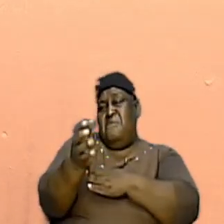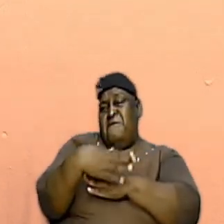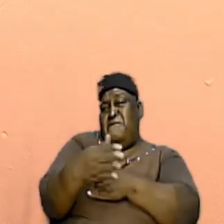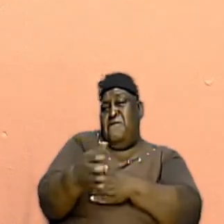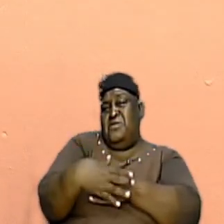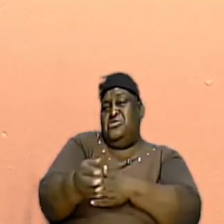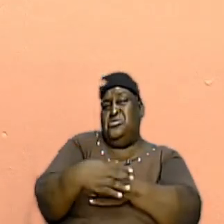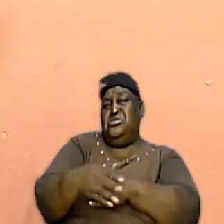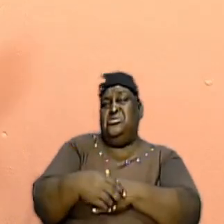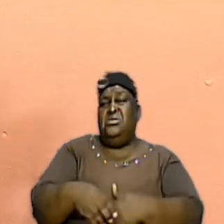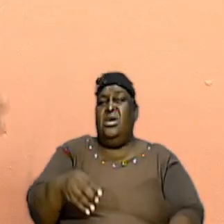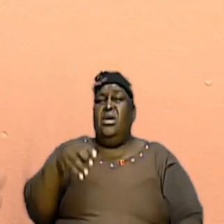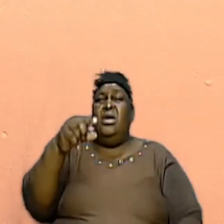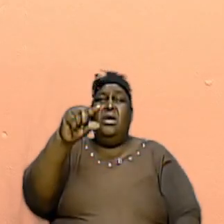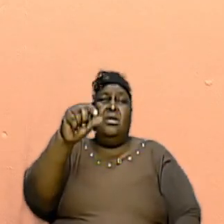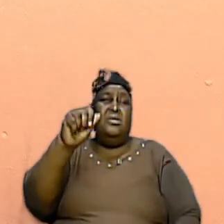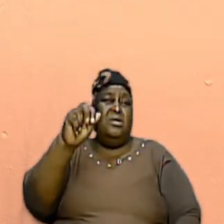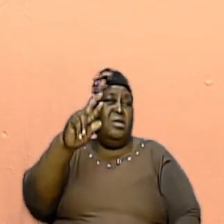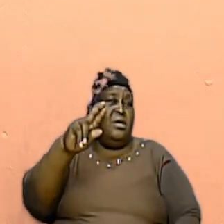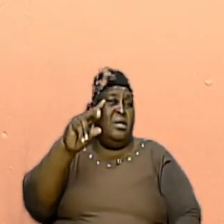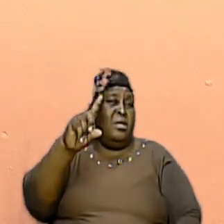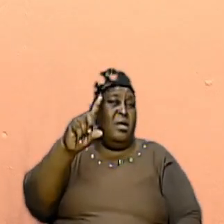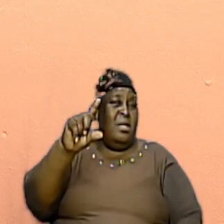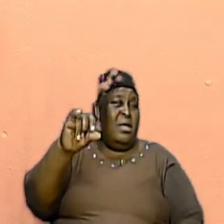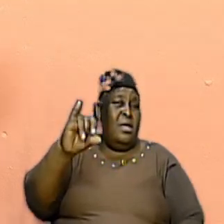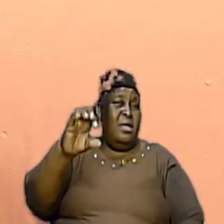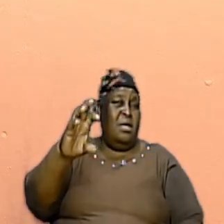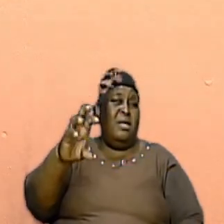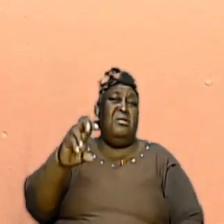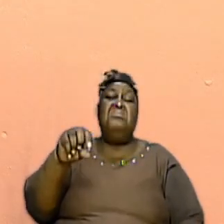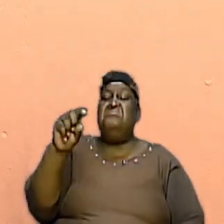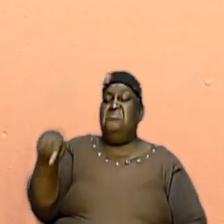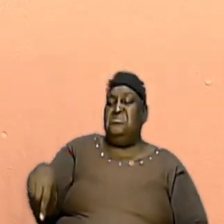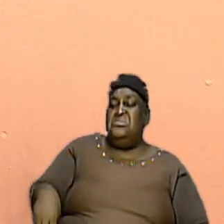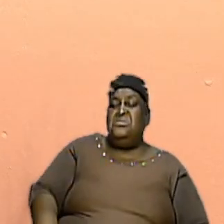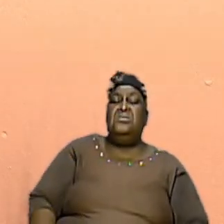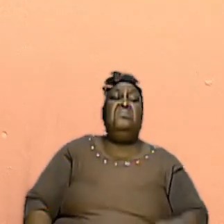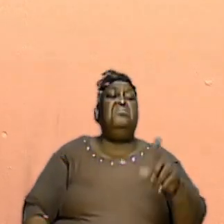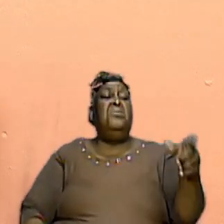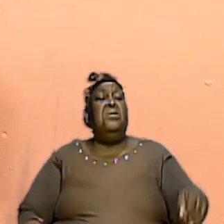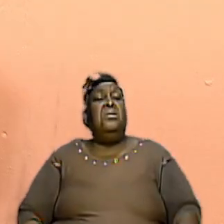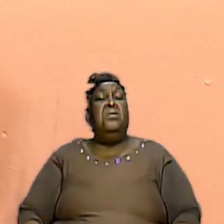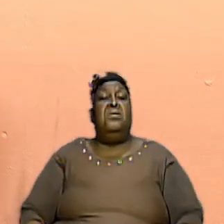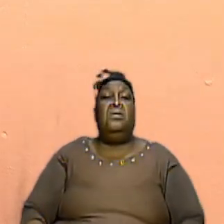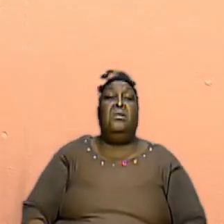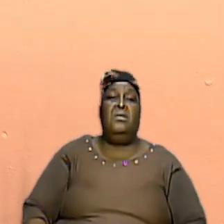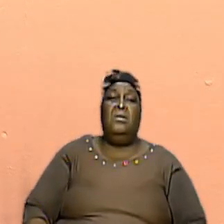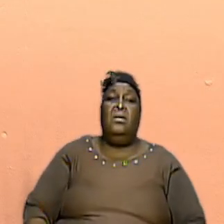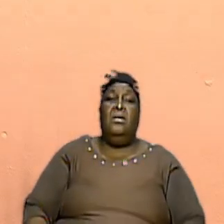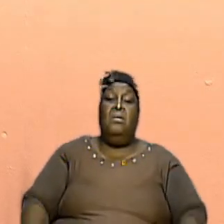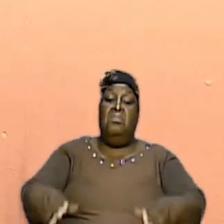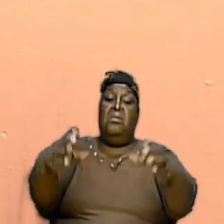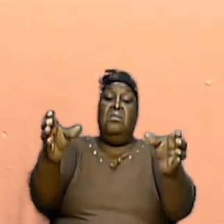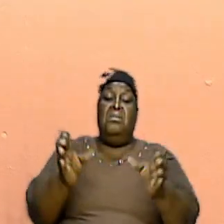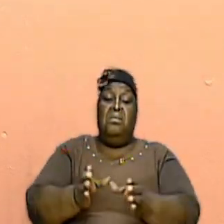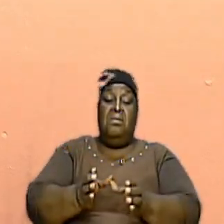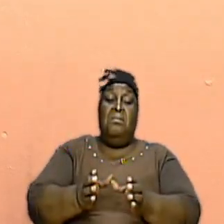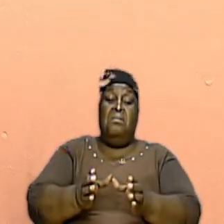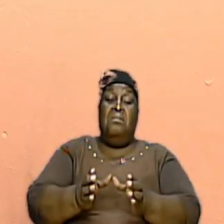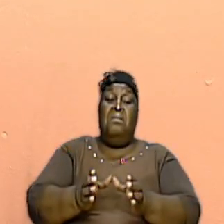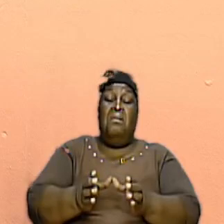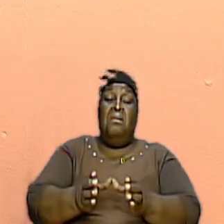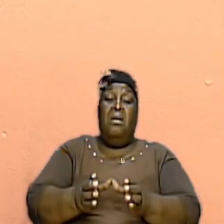And Eat Fish And And Eat Fish And For A Plate Of Food They Would Have Go Back Into